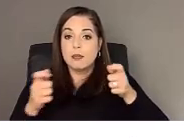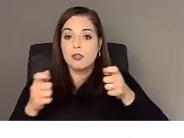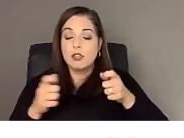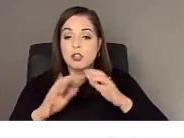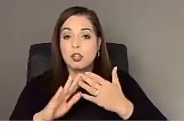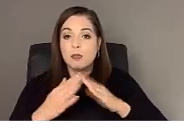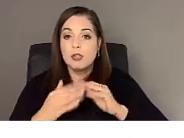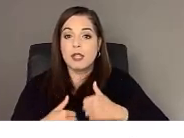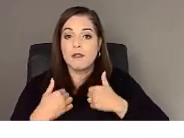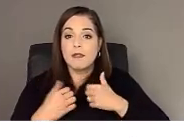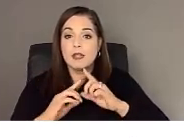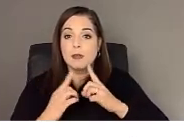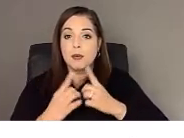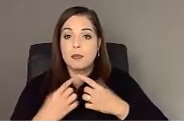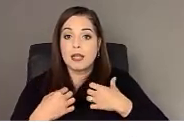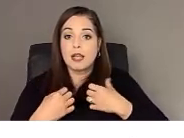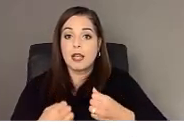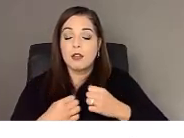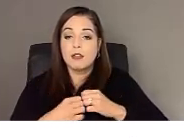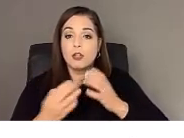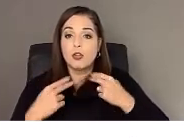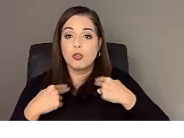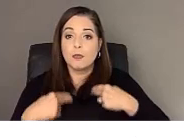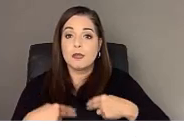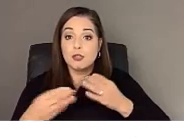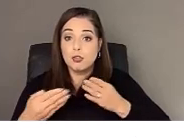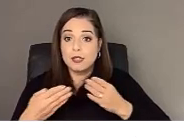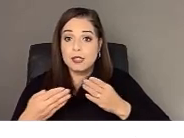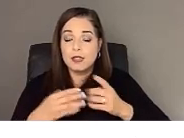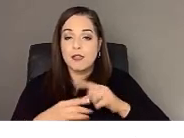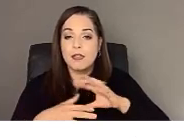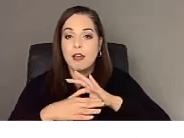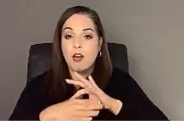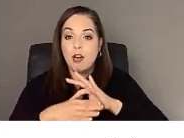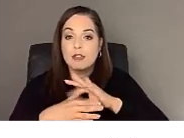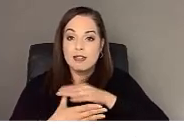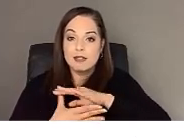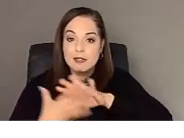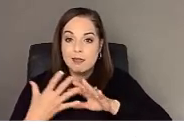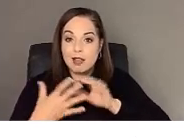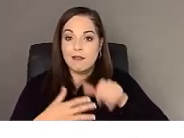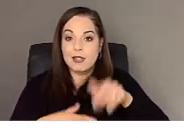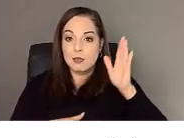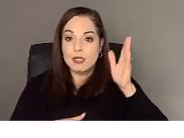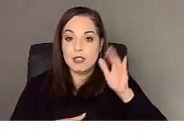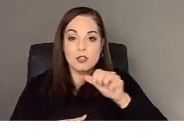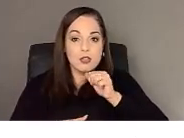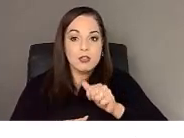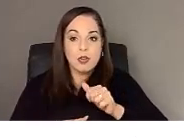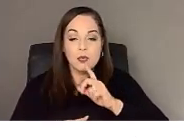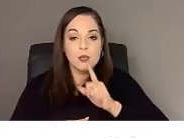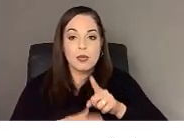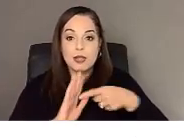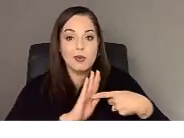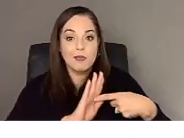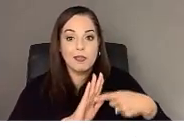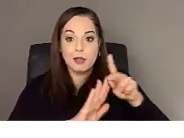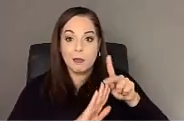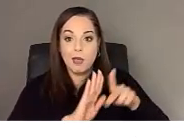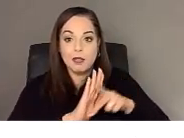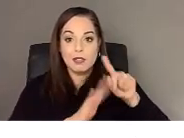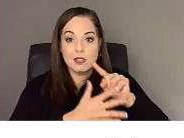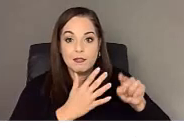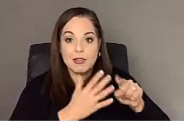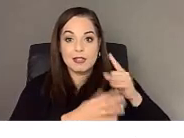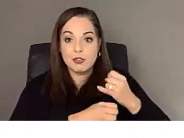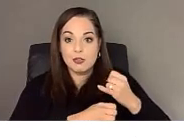of the Department of Health and Human Services. And the contents of this presentation do not necessarily reflect the policies of these institutions.